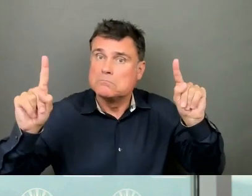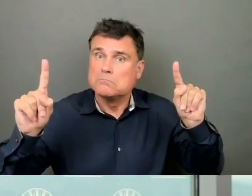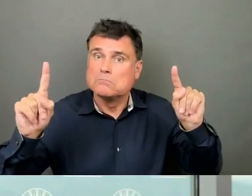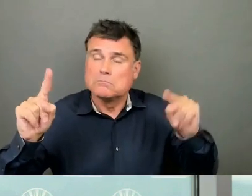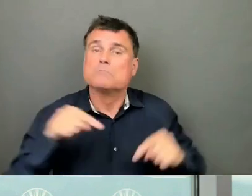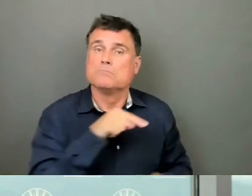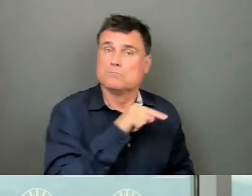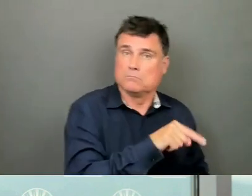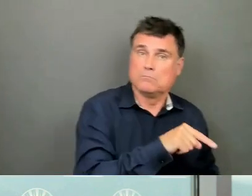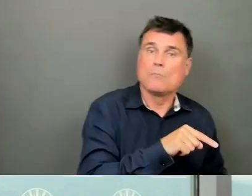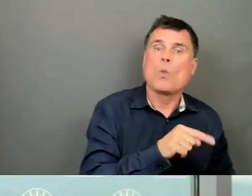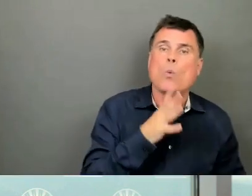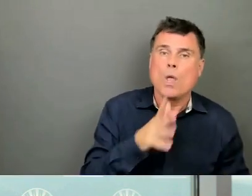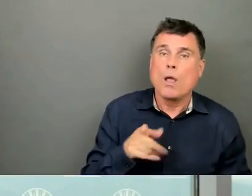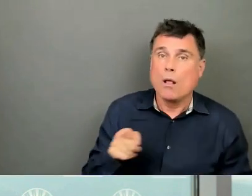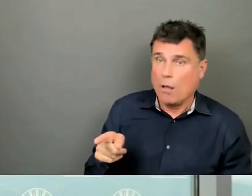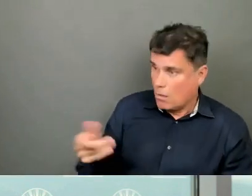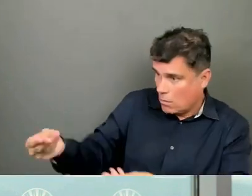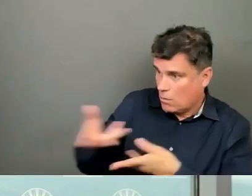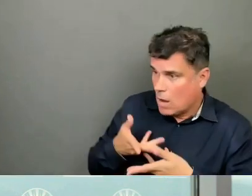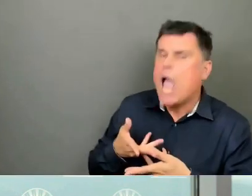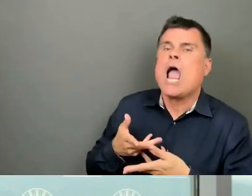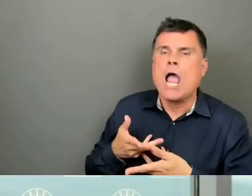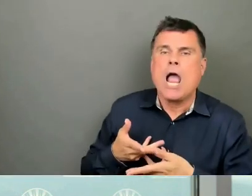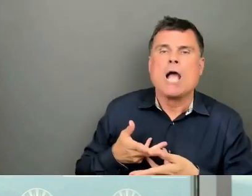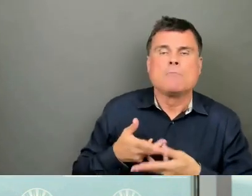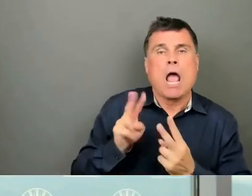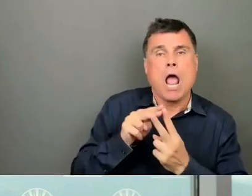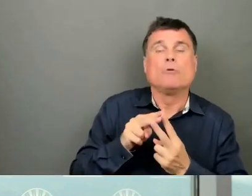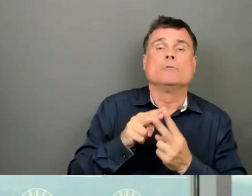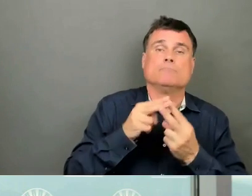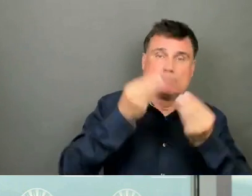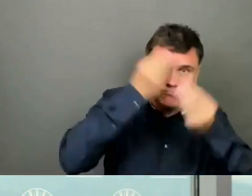one presumes, in relation to any substantiated complaints that are brought forward.